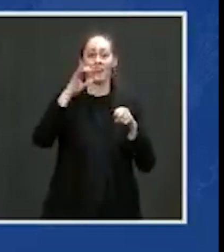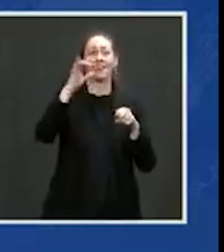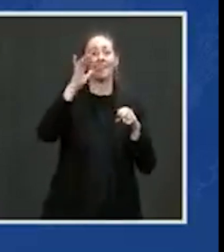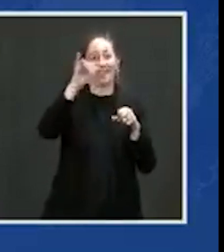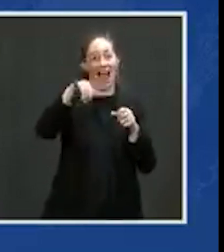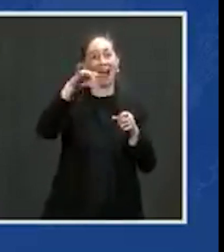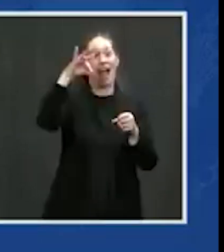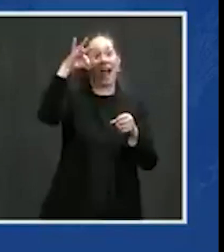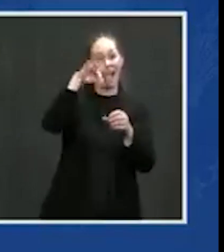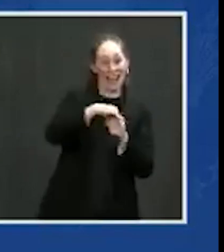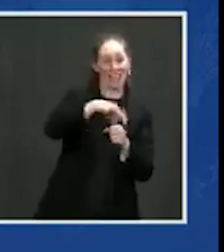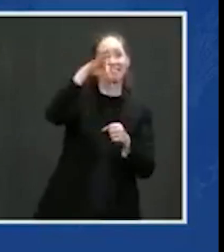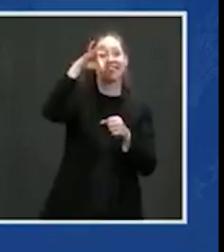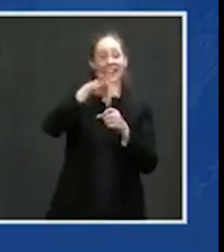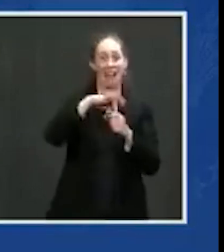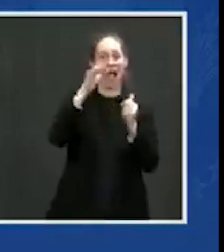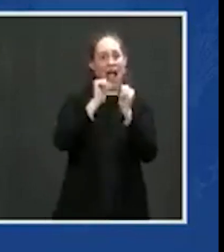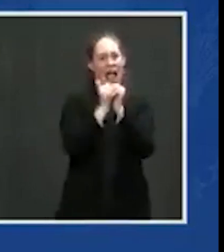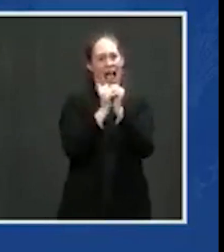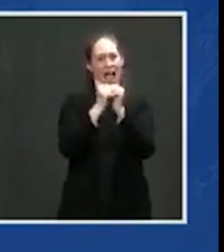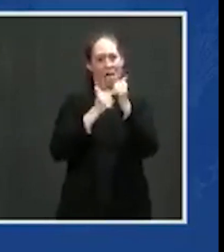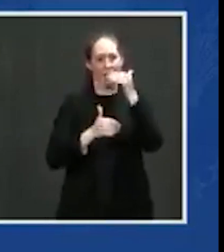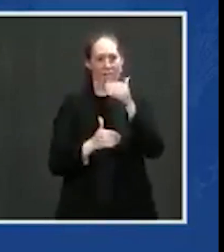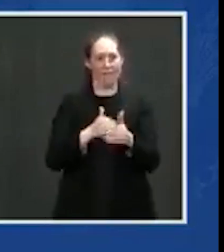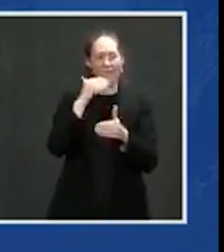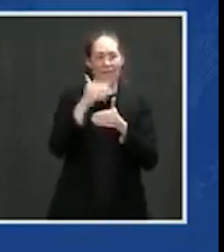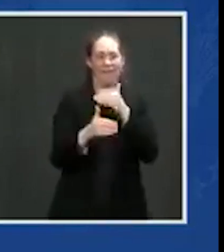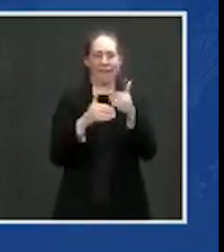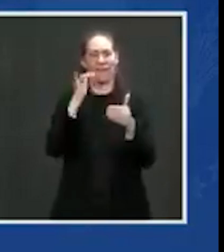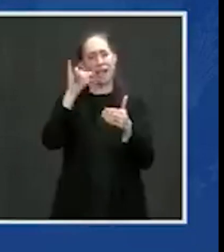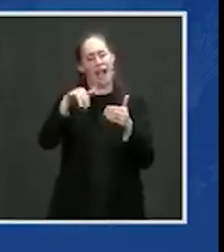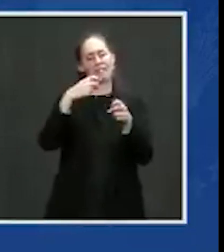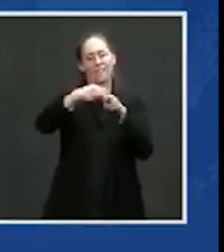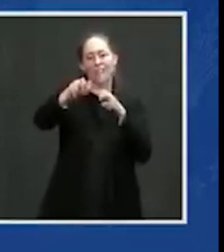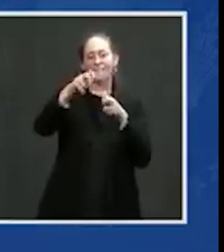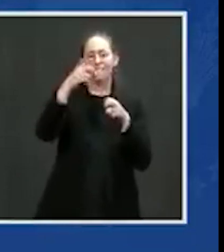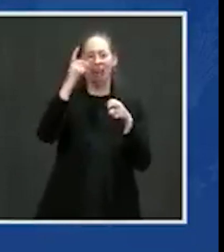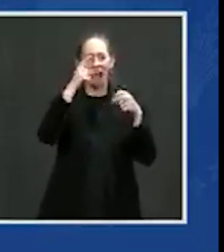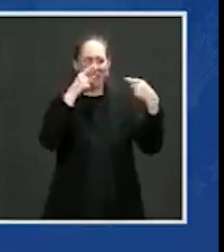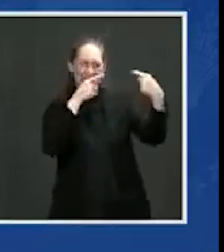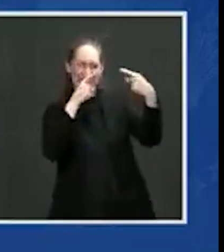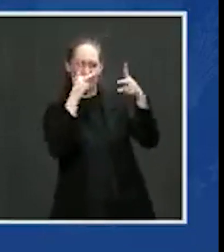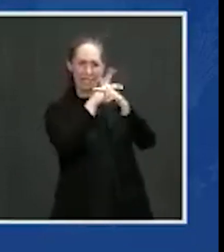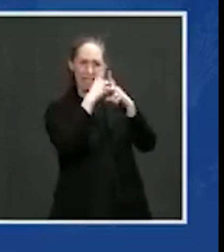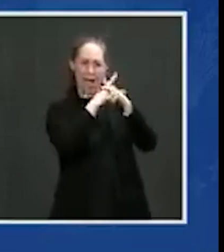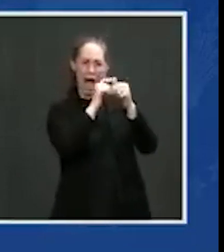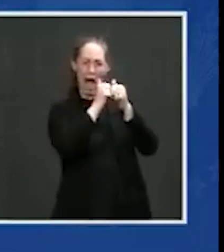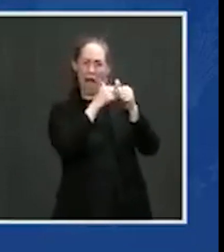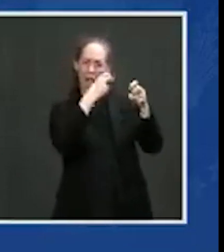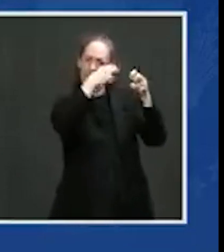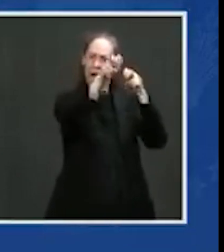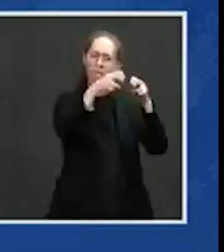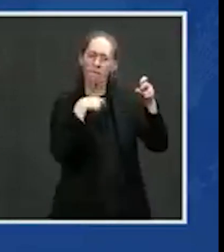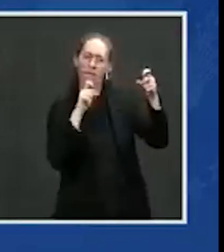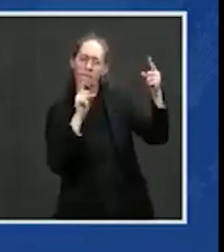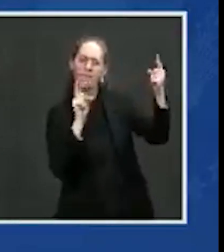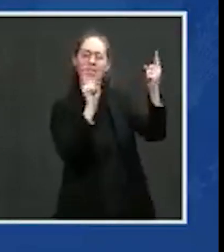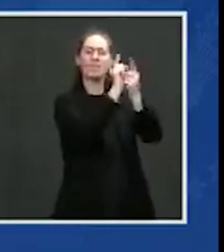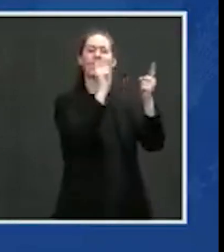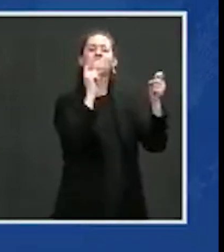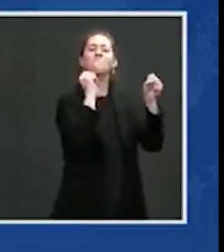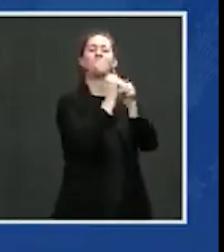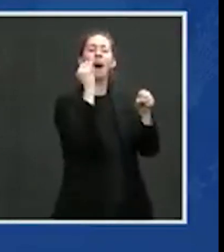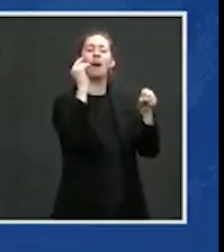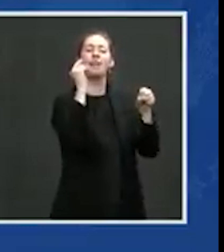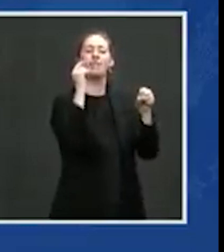Let's figure out how we can get this done and move in the direction of significantly changing the abuse